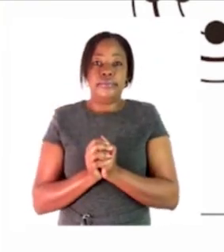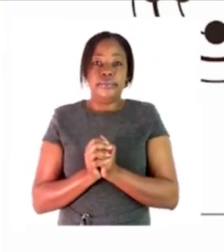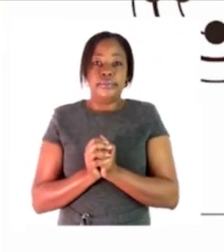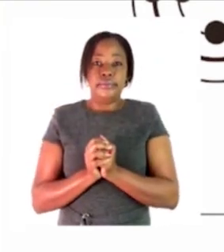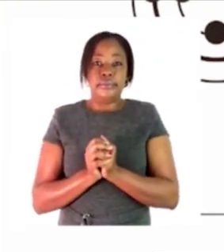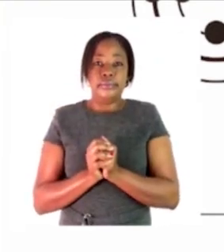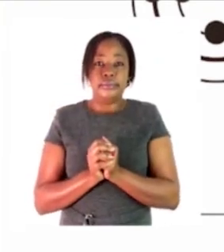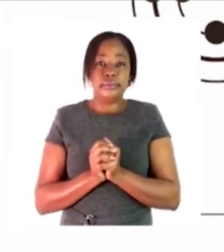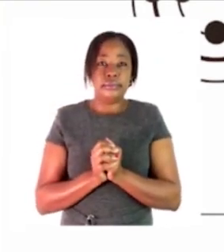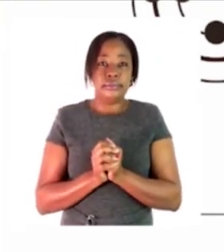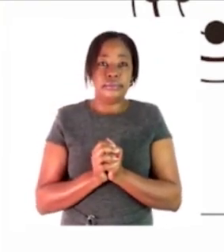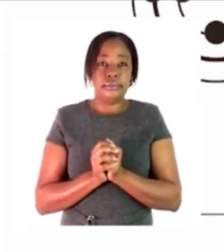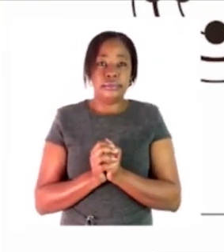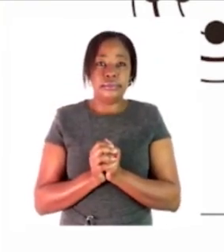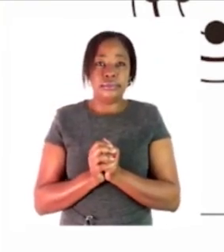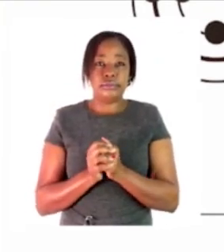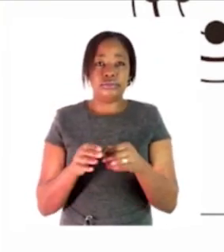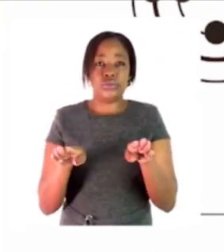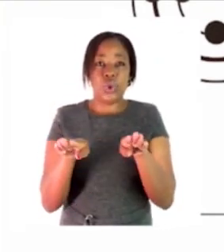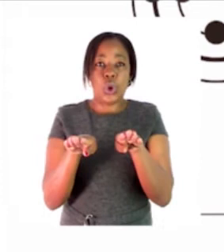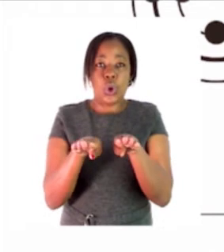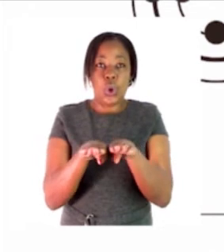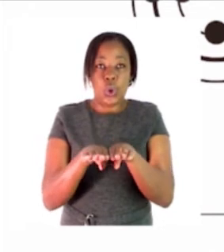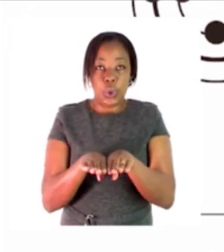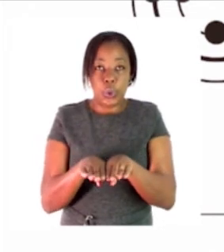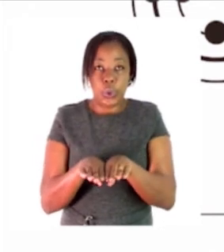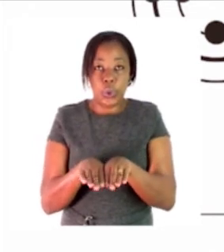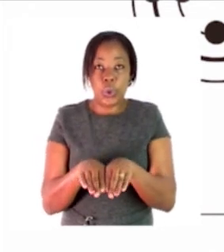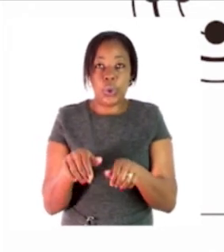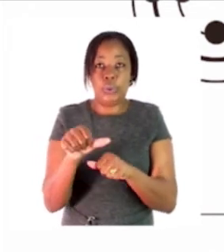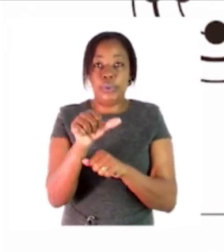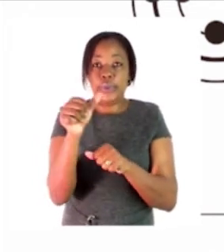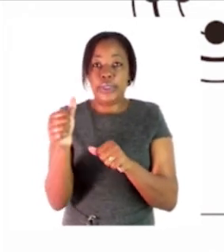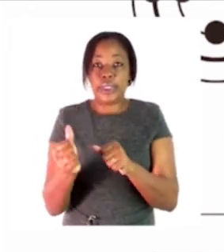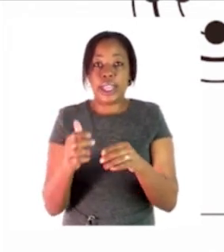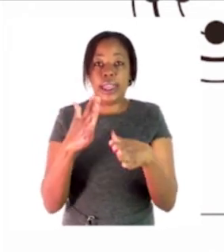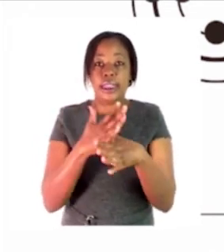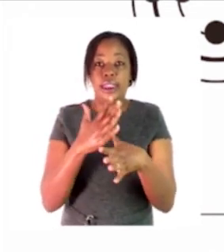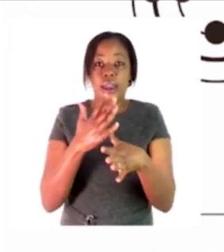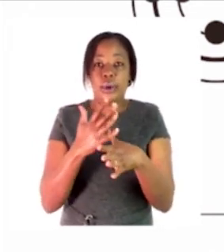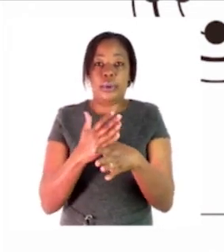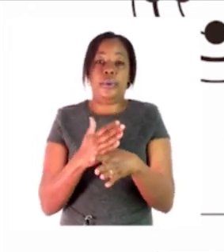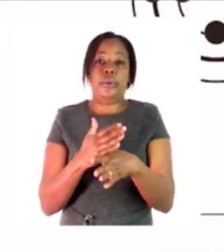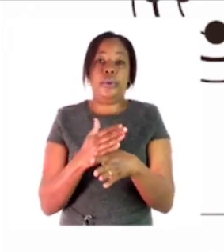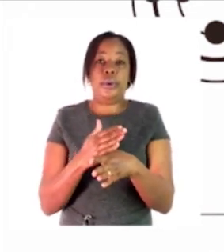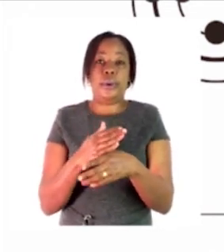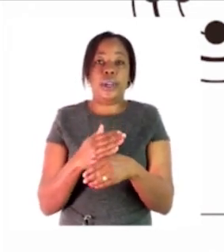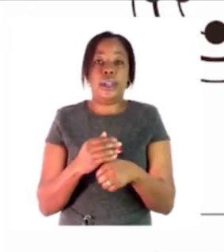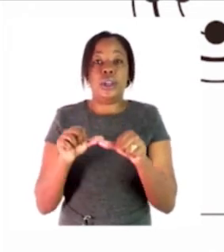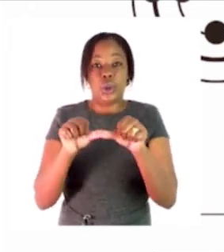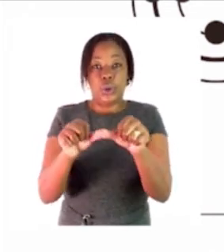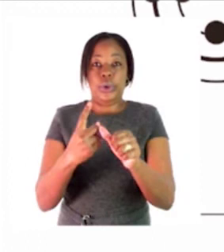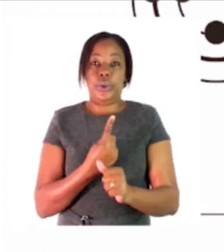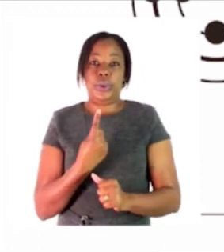all right so do the others also which we have left in the same way if you have to carry over don't forget to carry